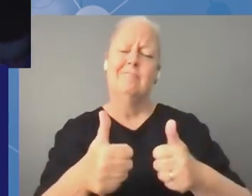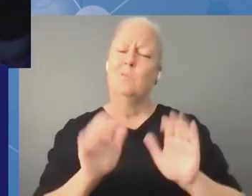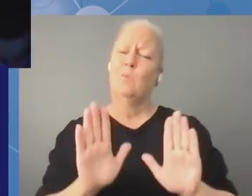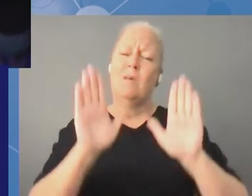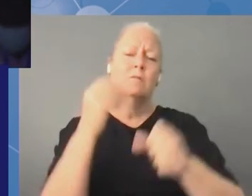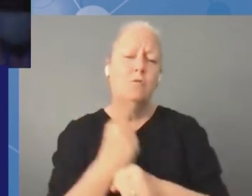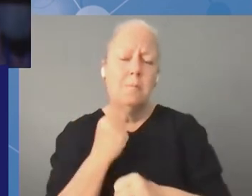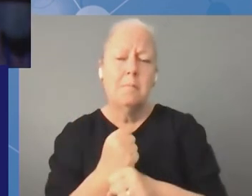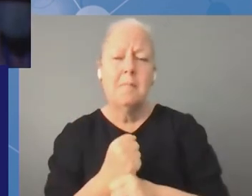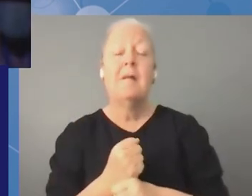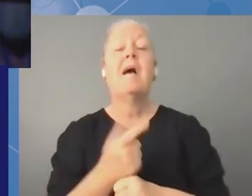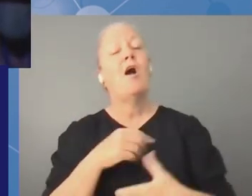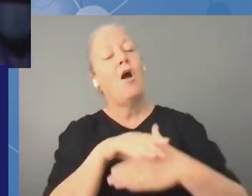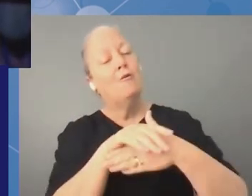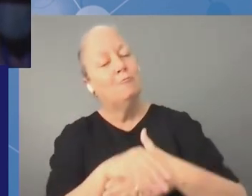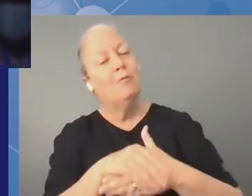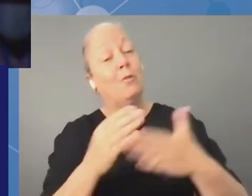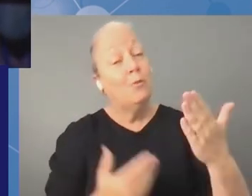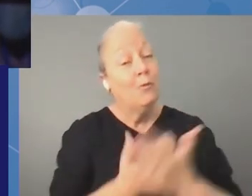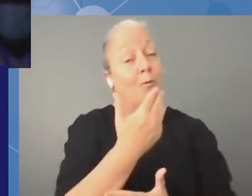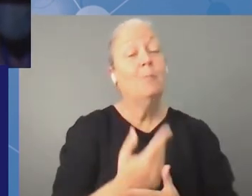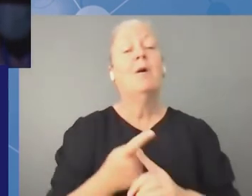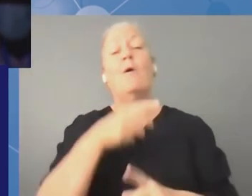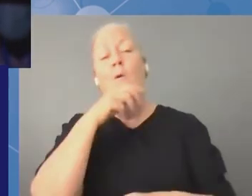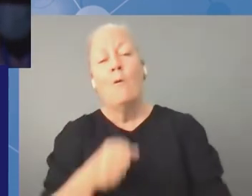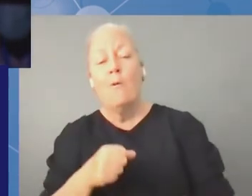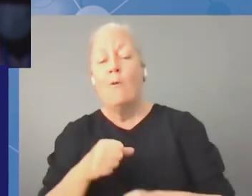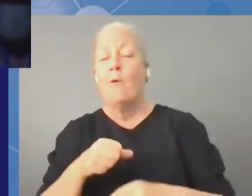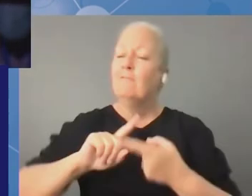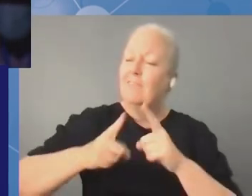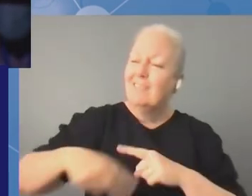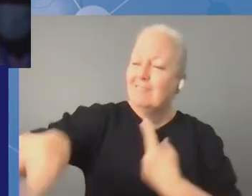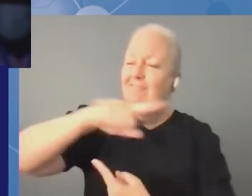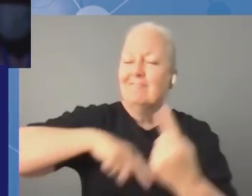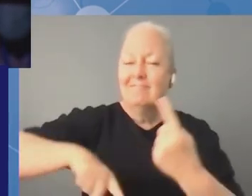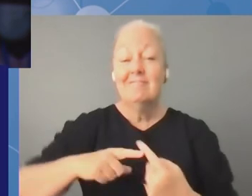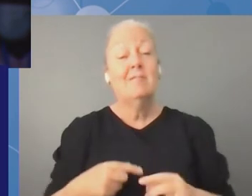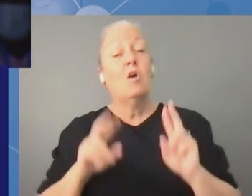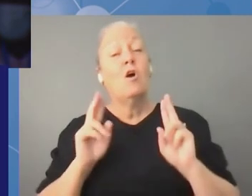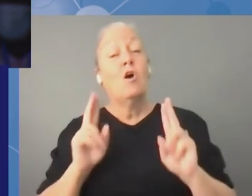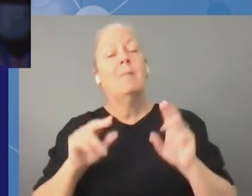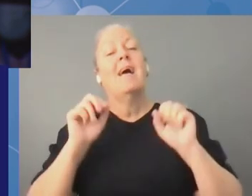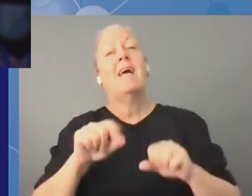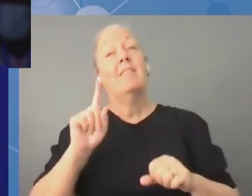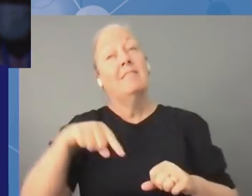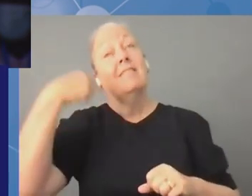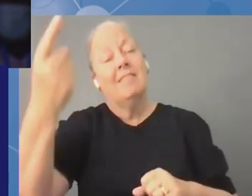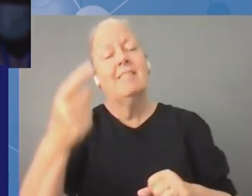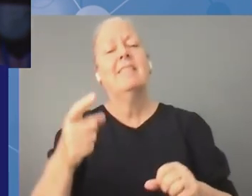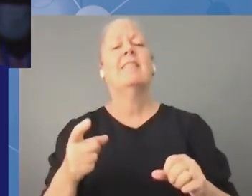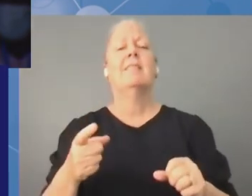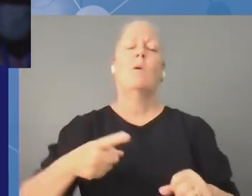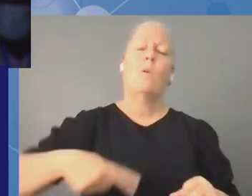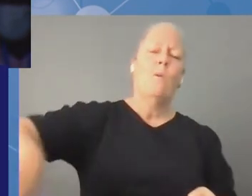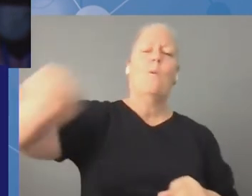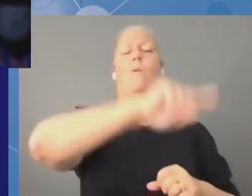friends and in this way hope that we will be able to do this in a normal way next year with everybody on board and